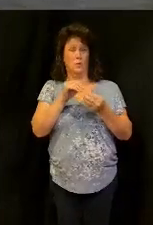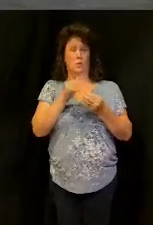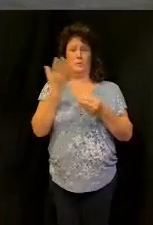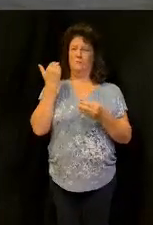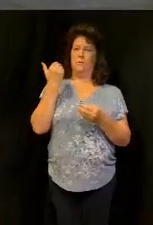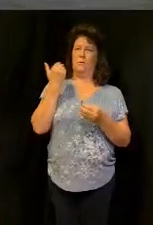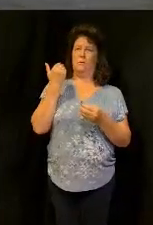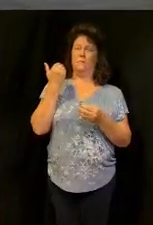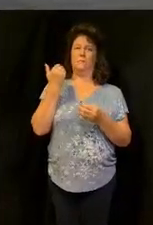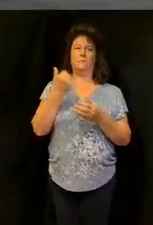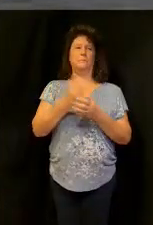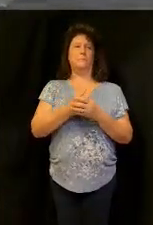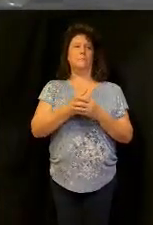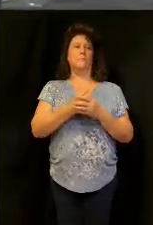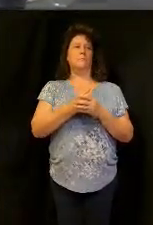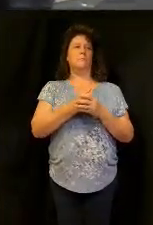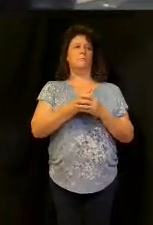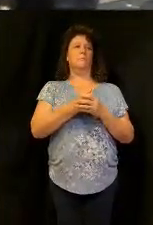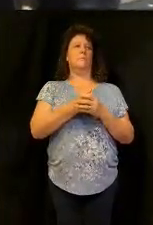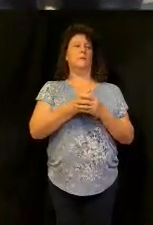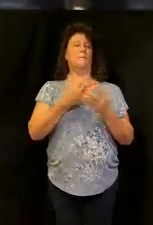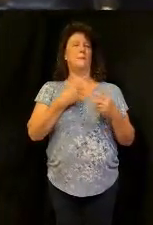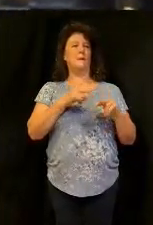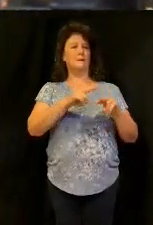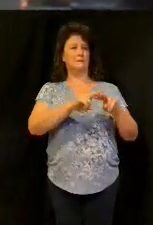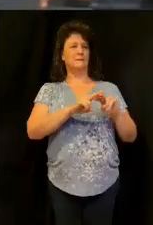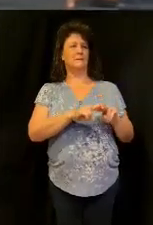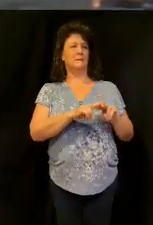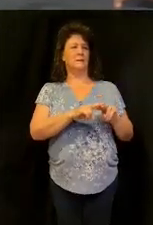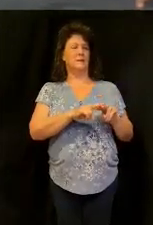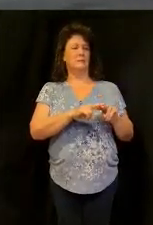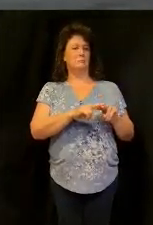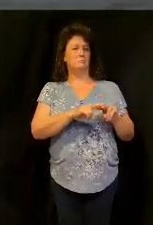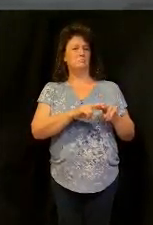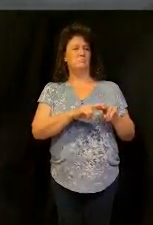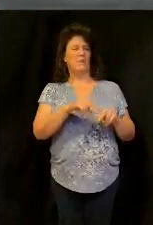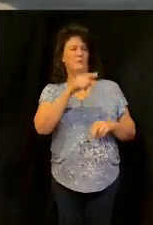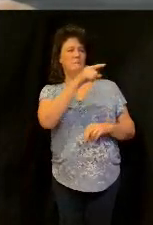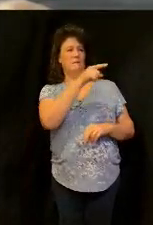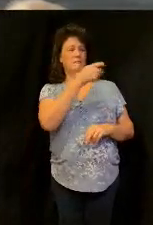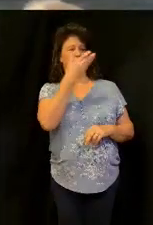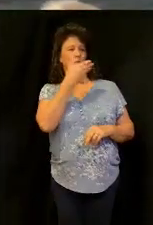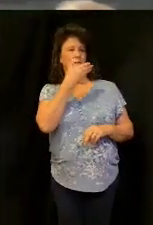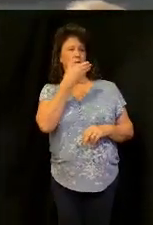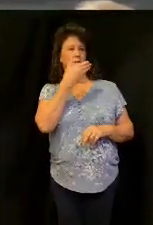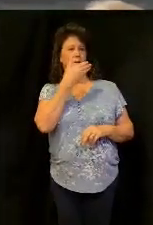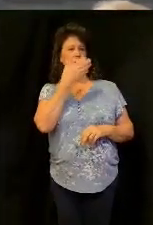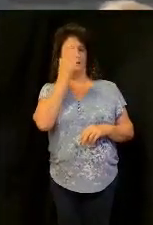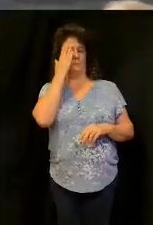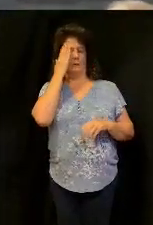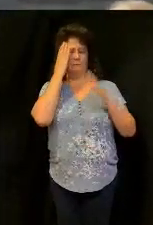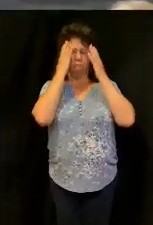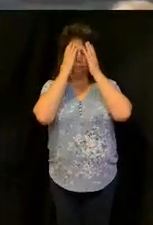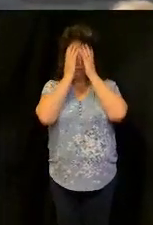that's all right and but i sat over there with terry sitting at and and i had my hands in my